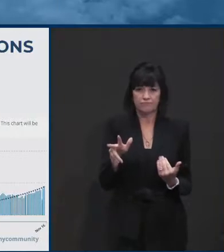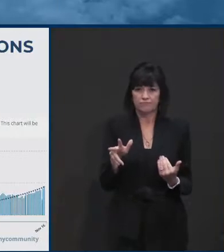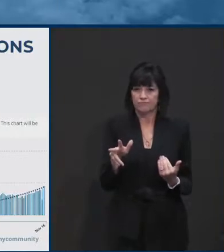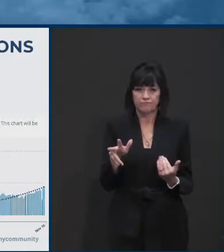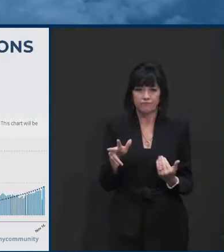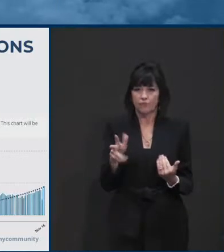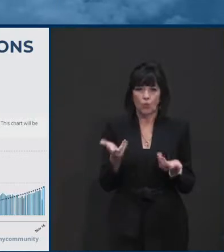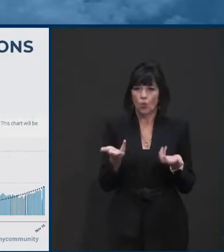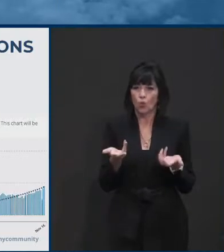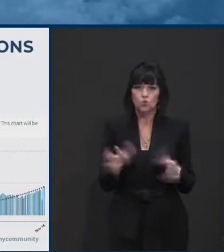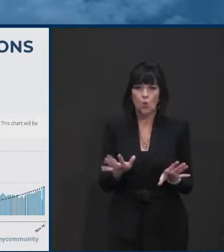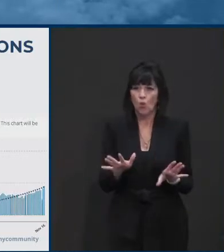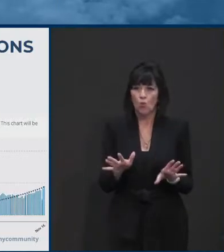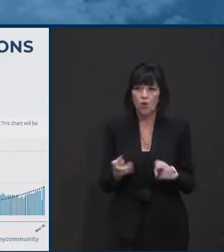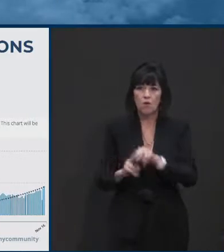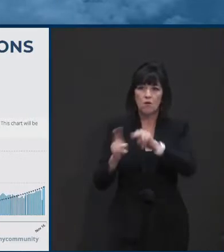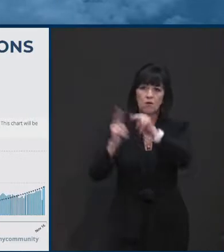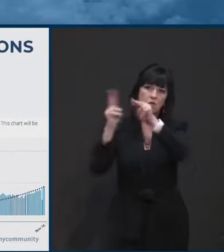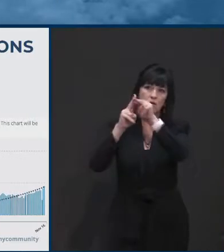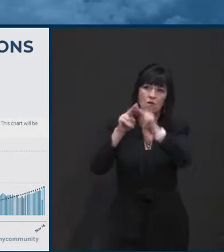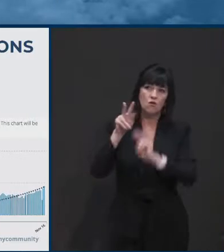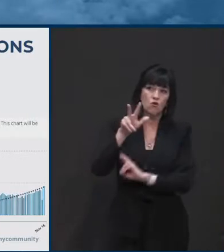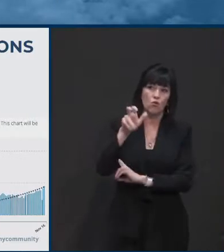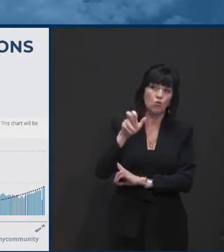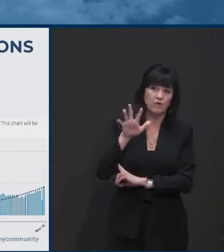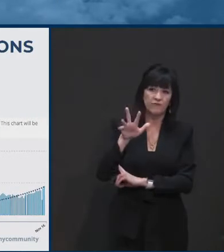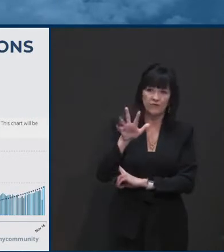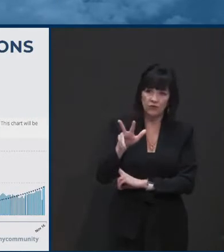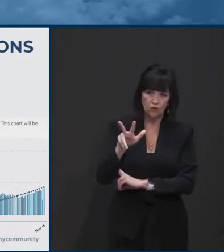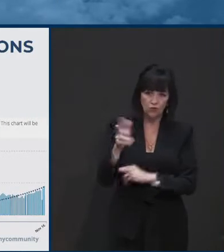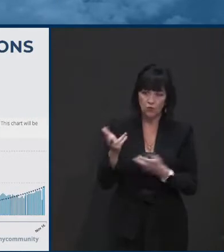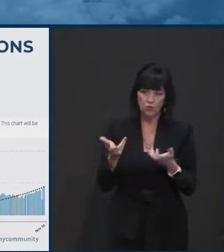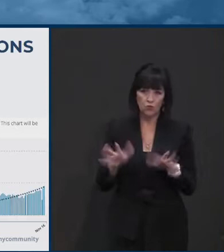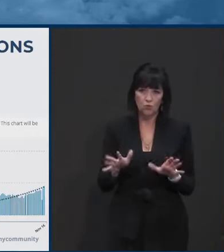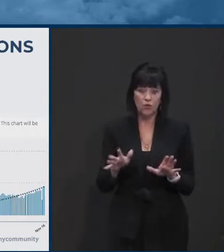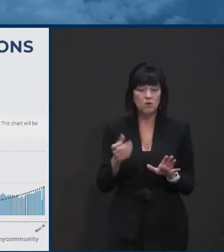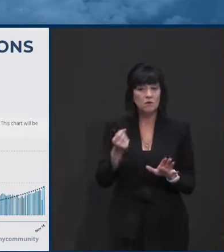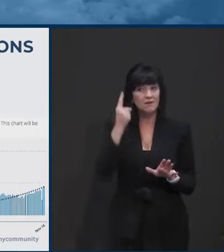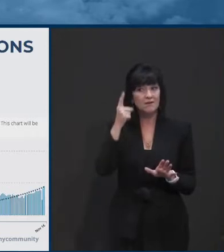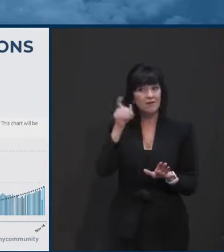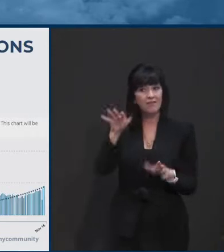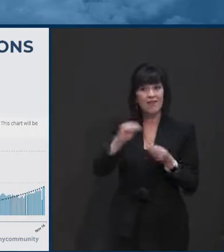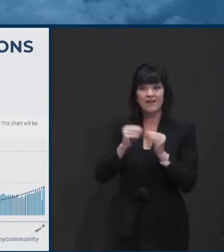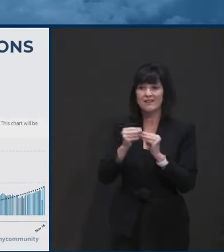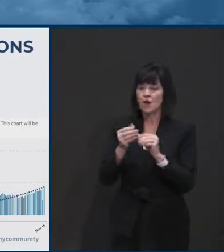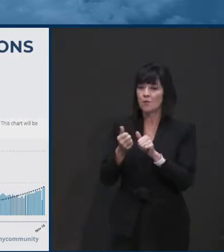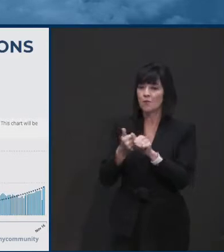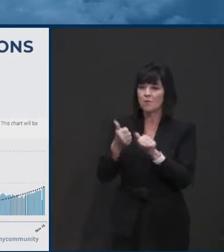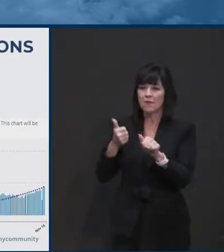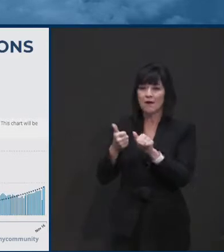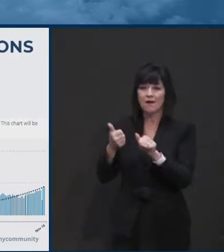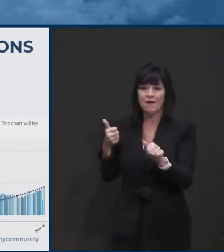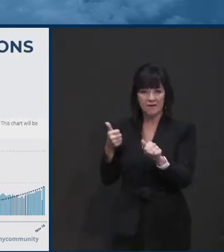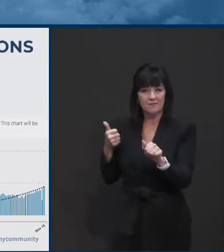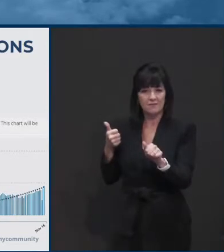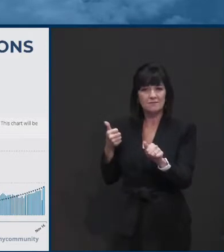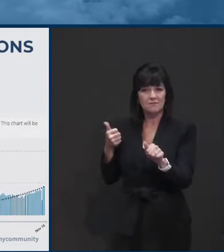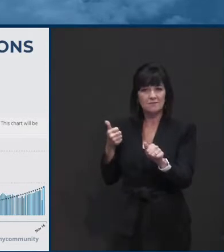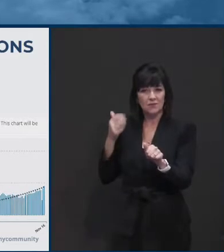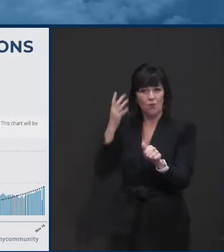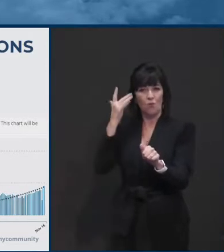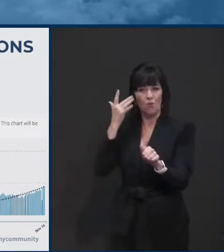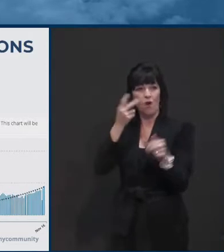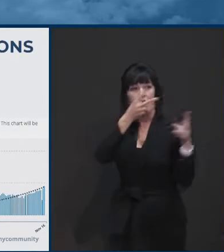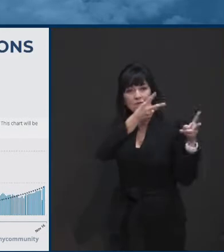353. And recognizing that this is a lagging indicator, with the positive cases going in the